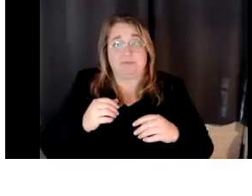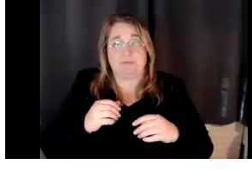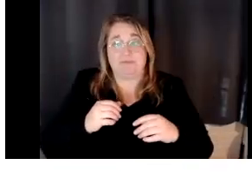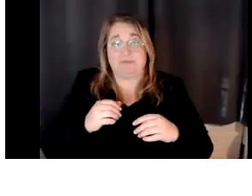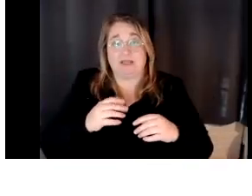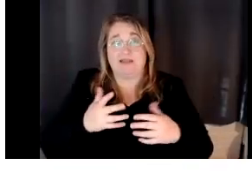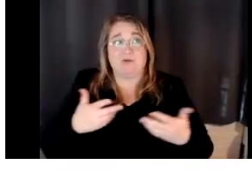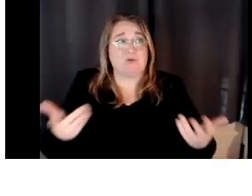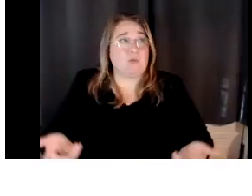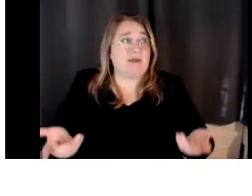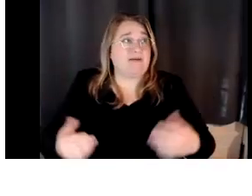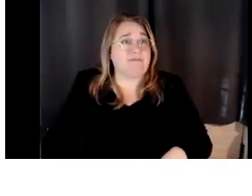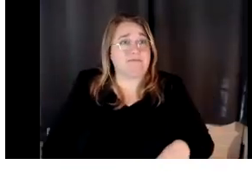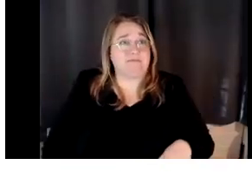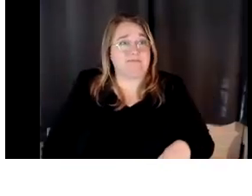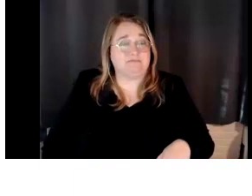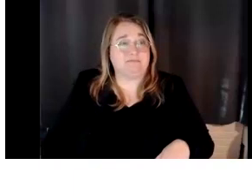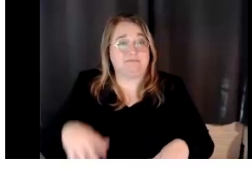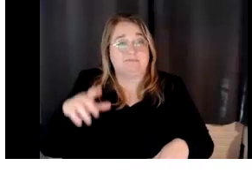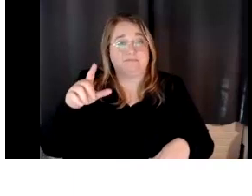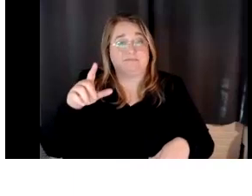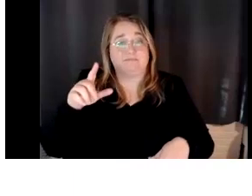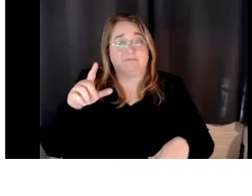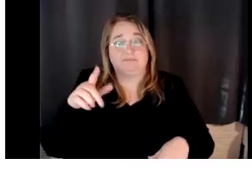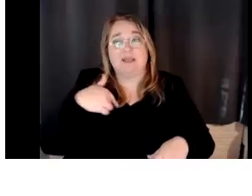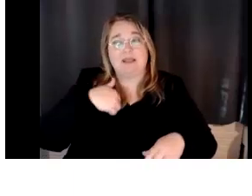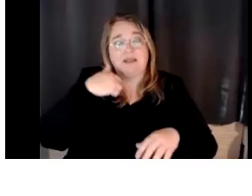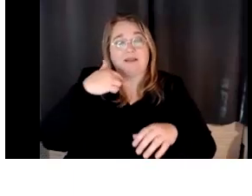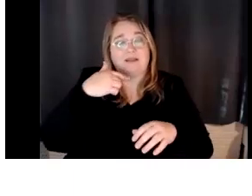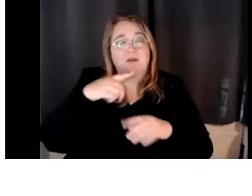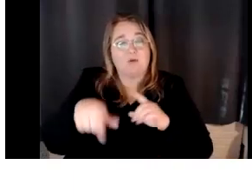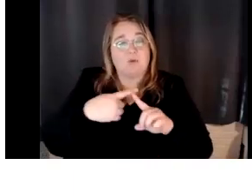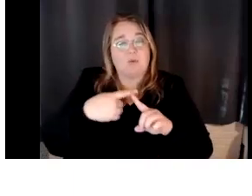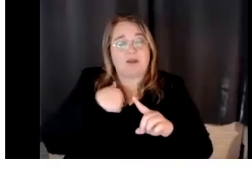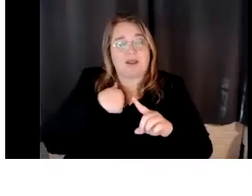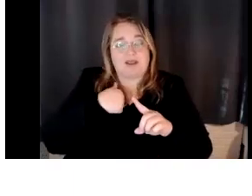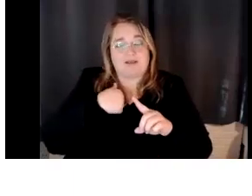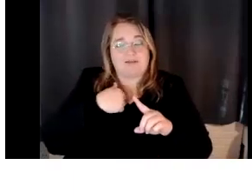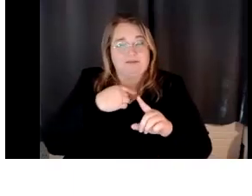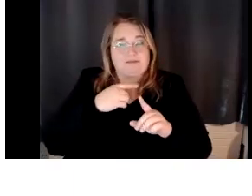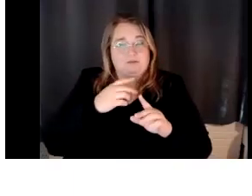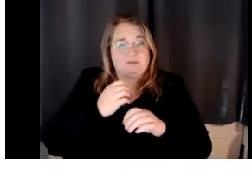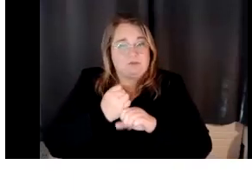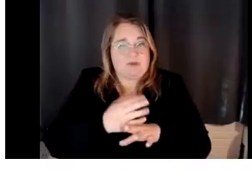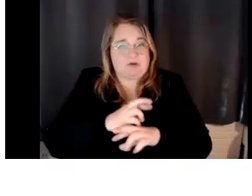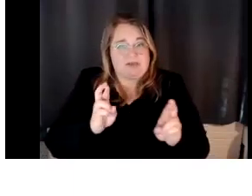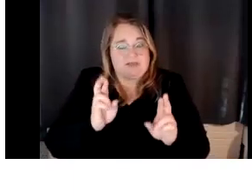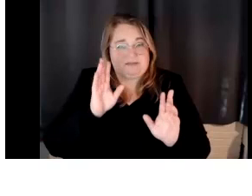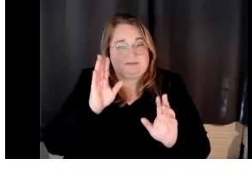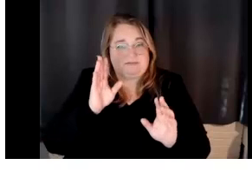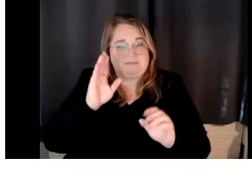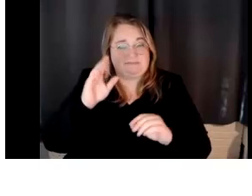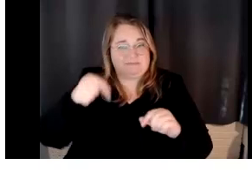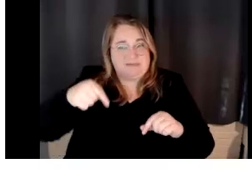20,000? I, I remember doing this when I prepared this talk, but there's thousands and thousands of words. I had no idea